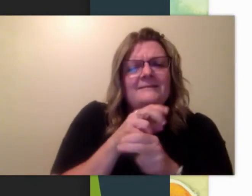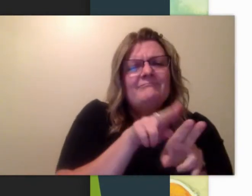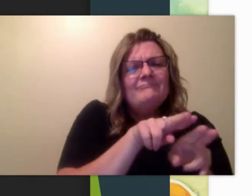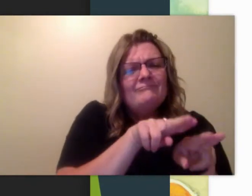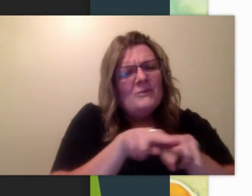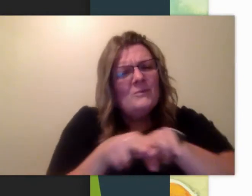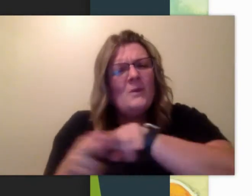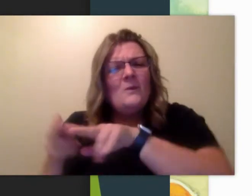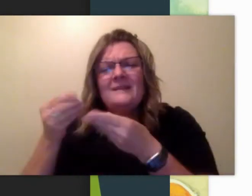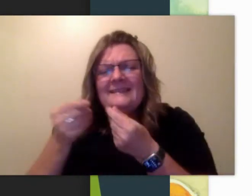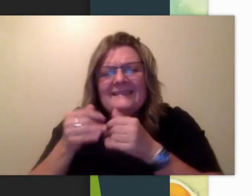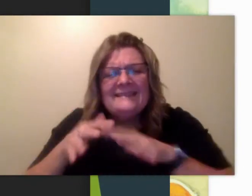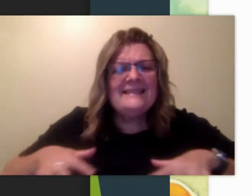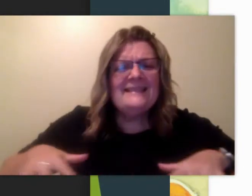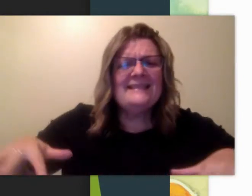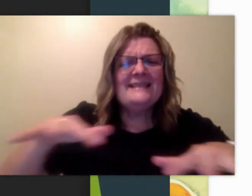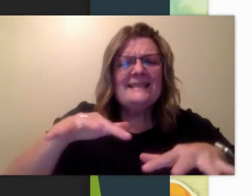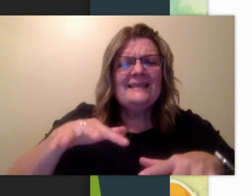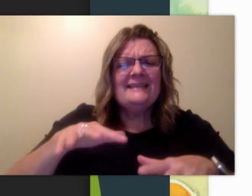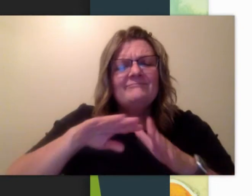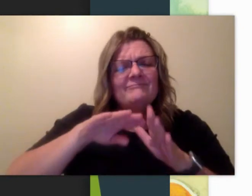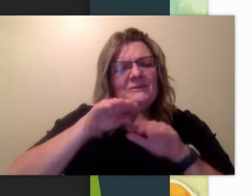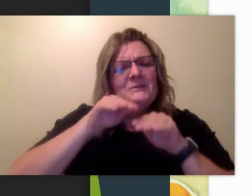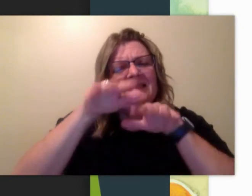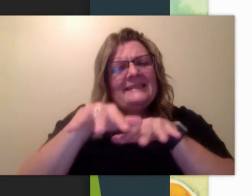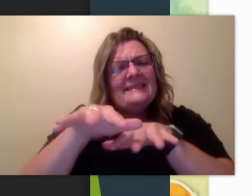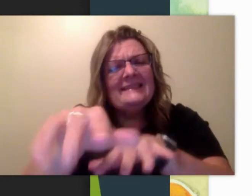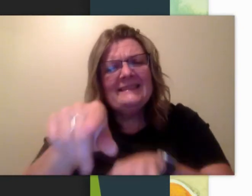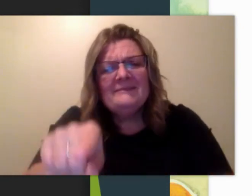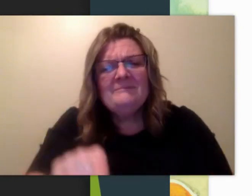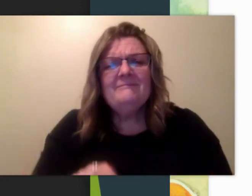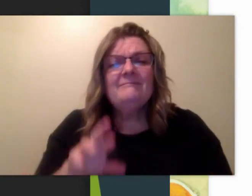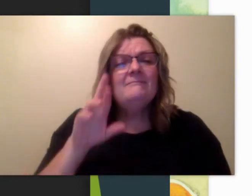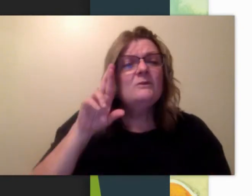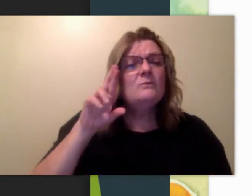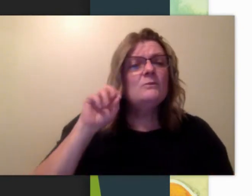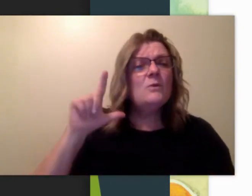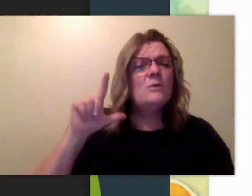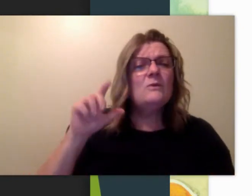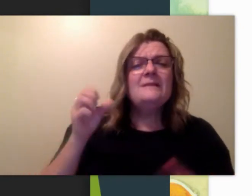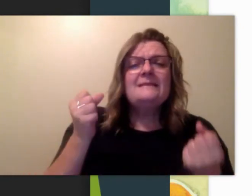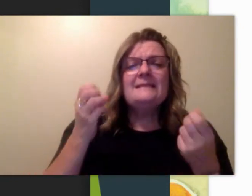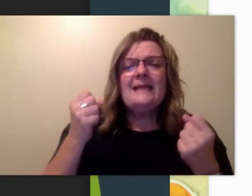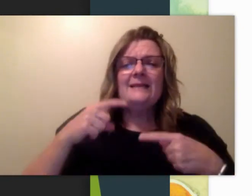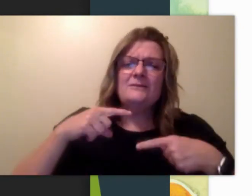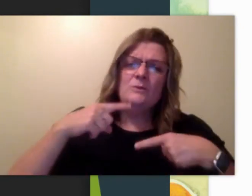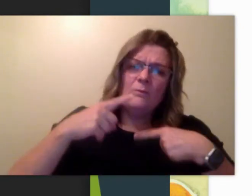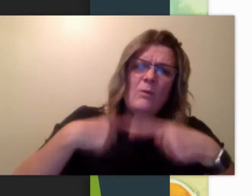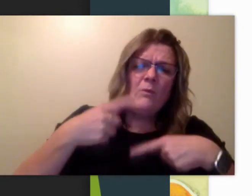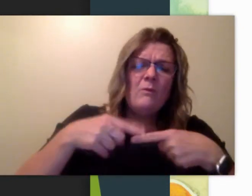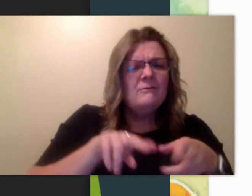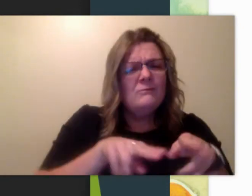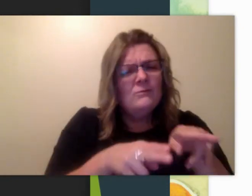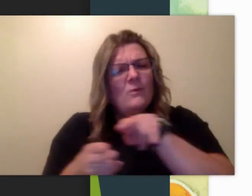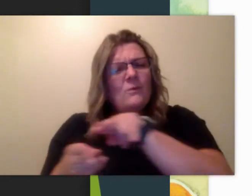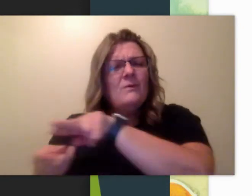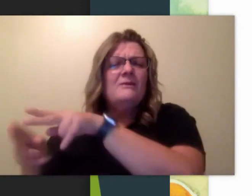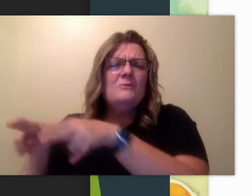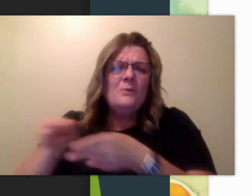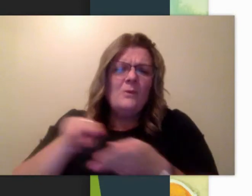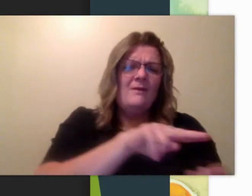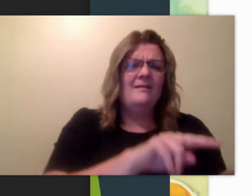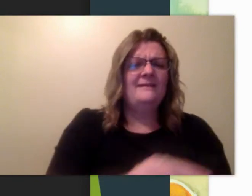tight. Roll in the sand and dip me in the sea. And this is the sign for roll.